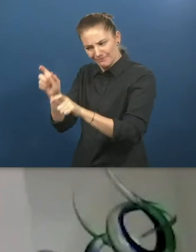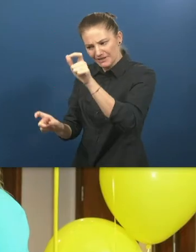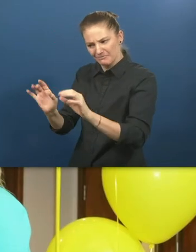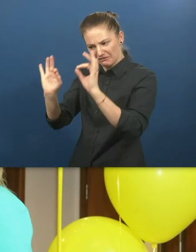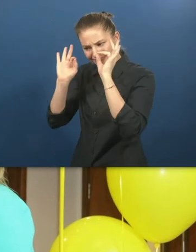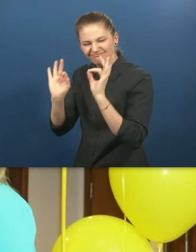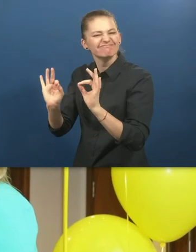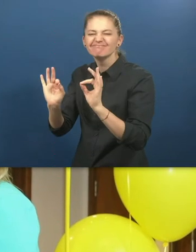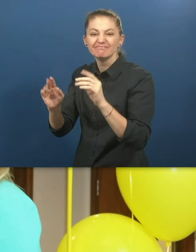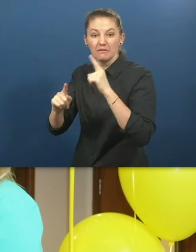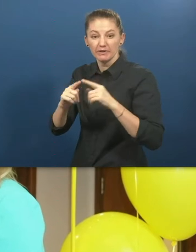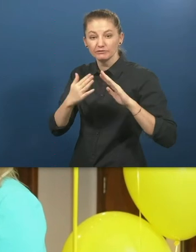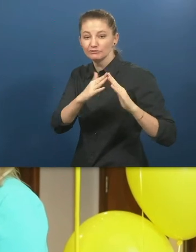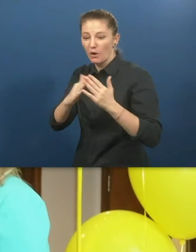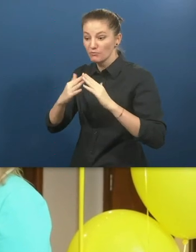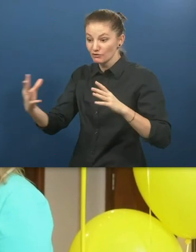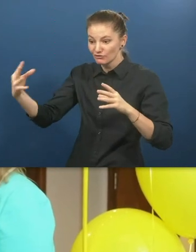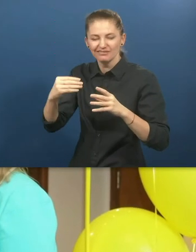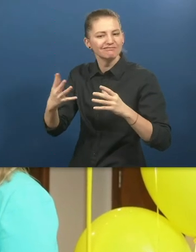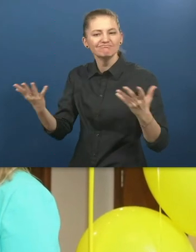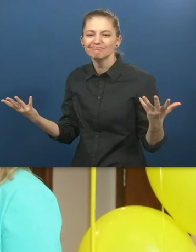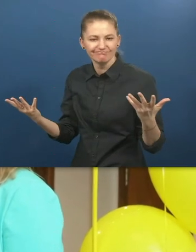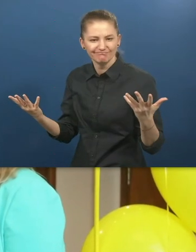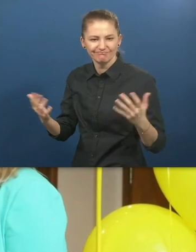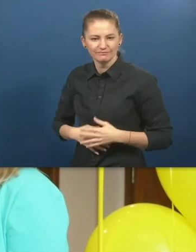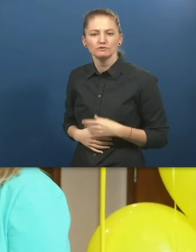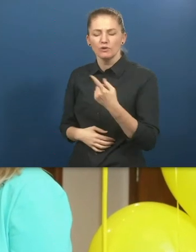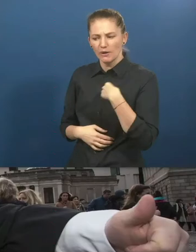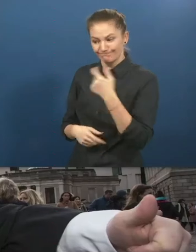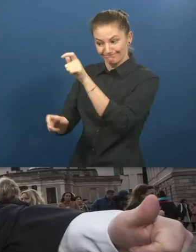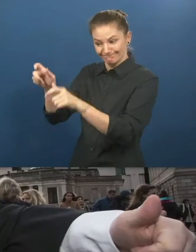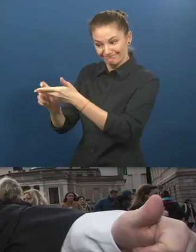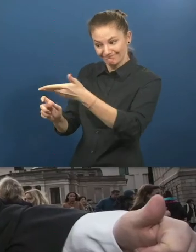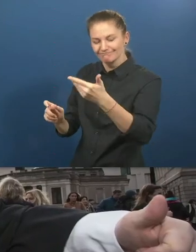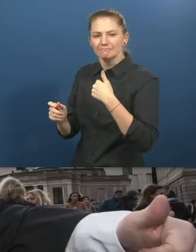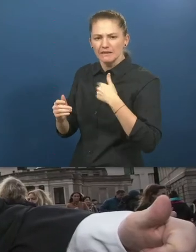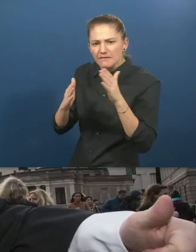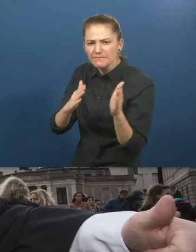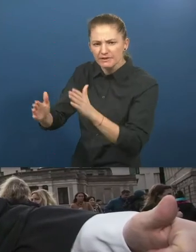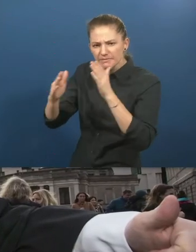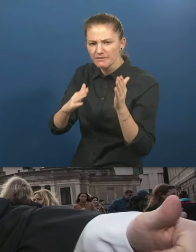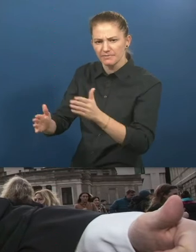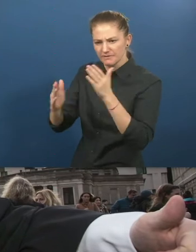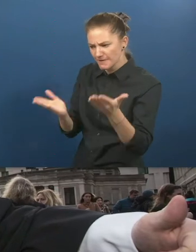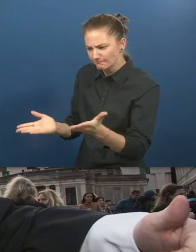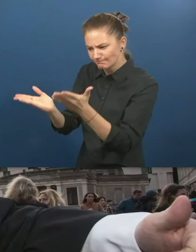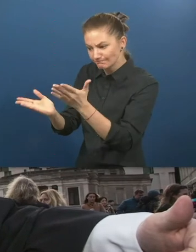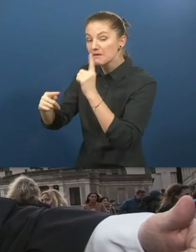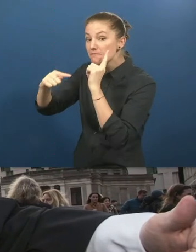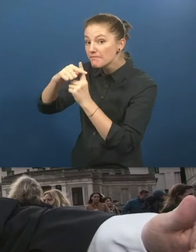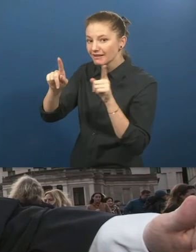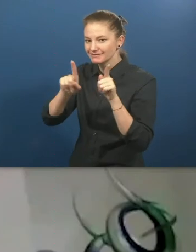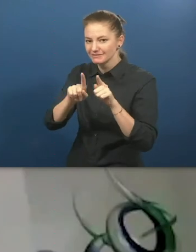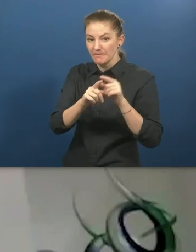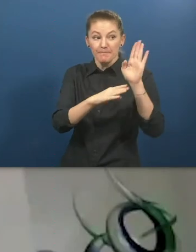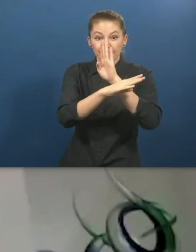and part of their own community where we prepare the young people but we also prepare the businesses and we work in